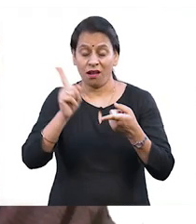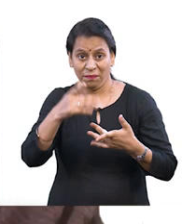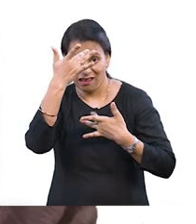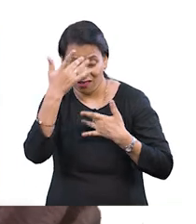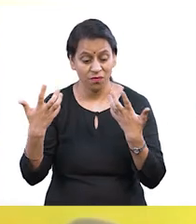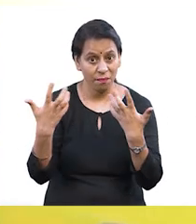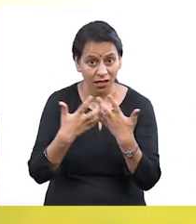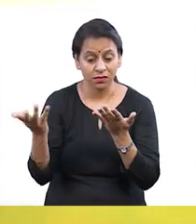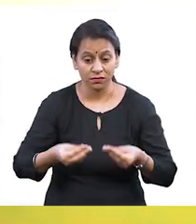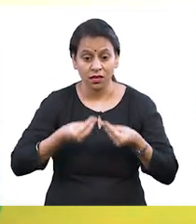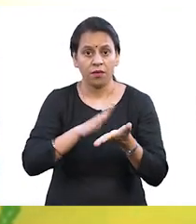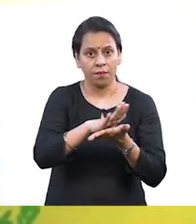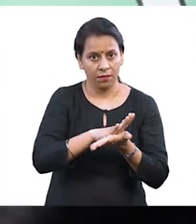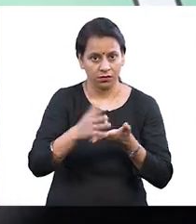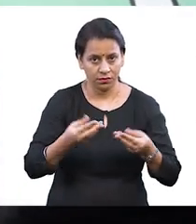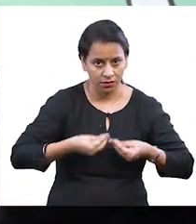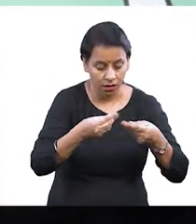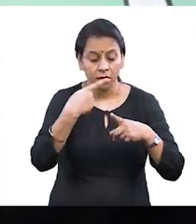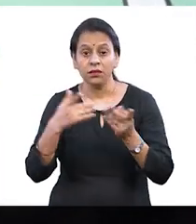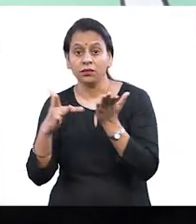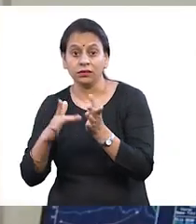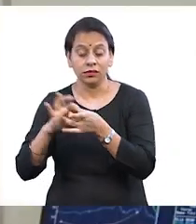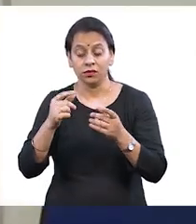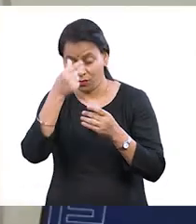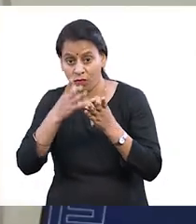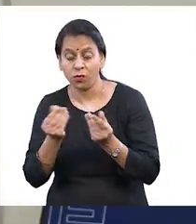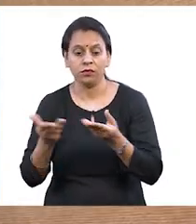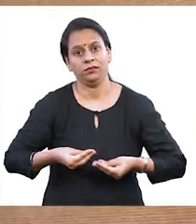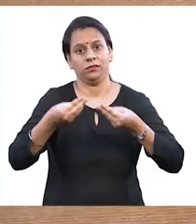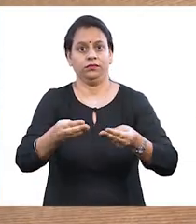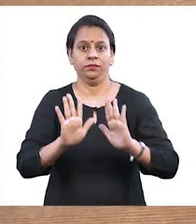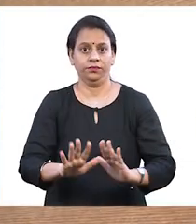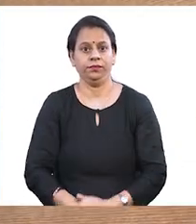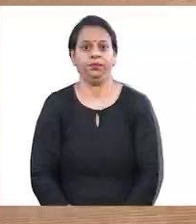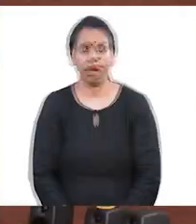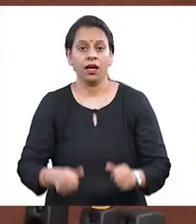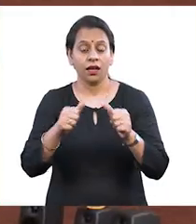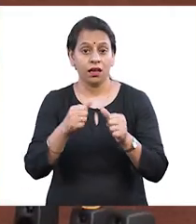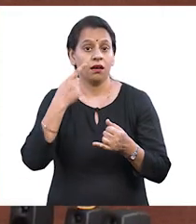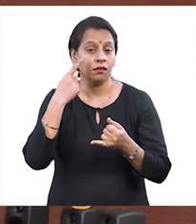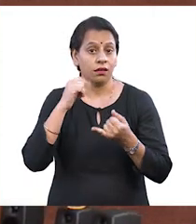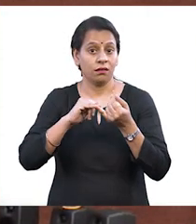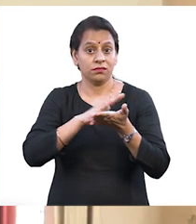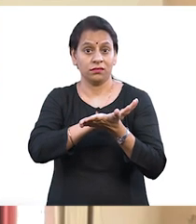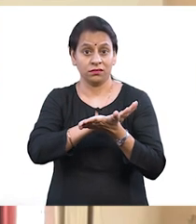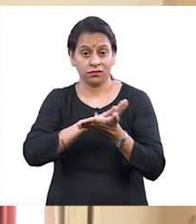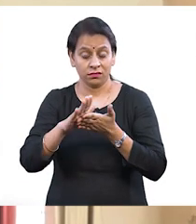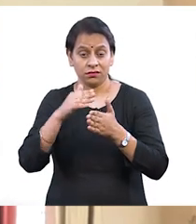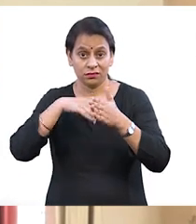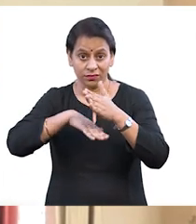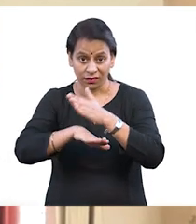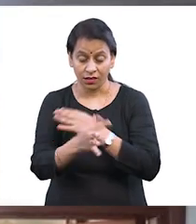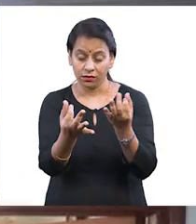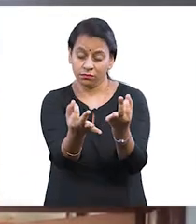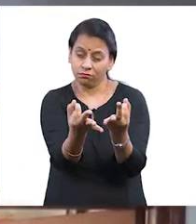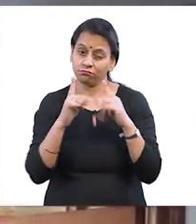patients requiring specialized care as well as emerging new technological solutions. So, the need was felt